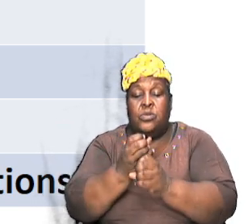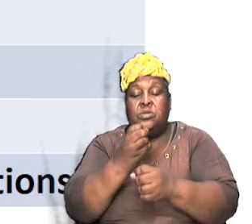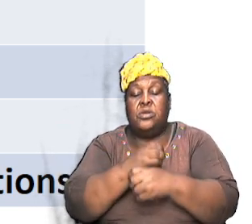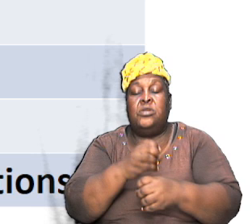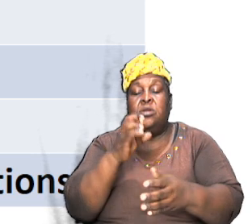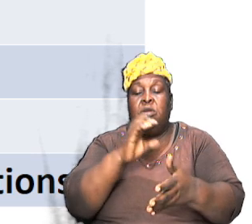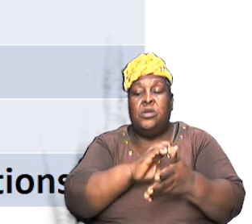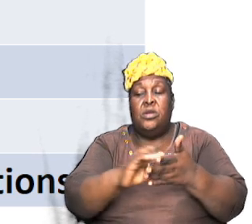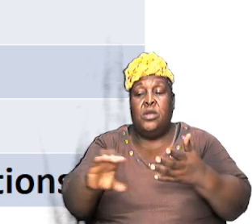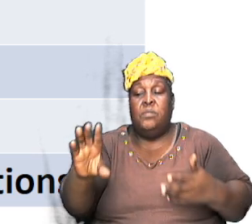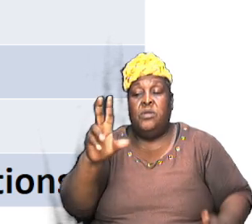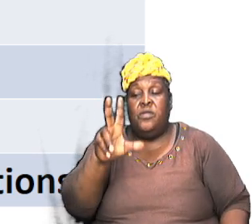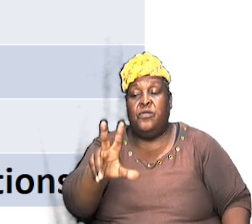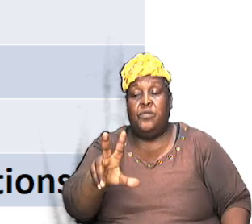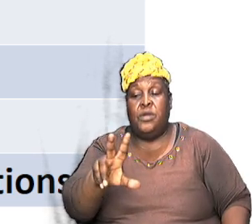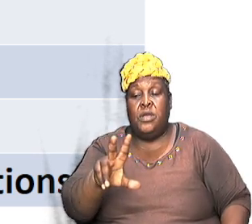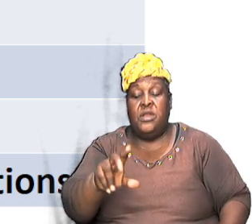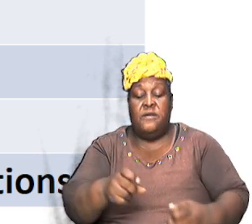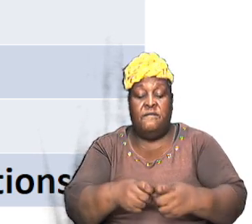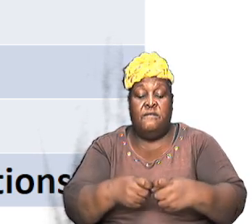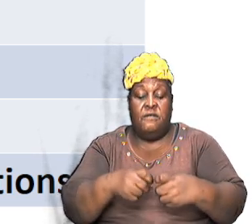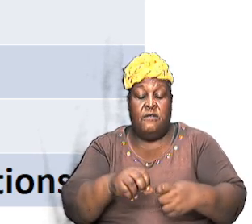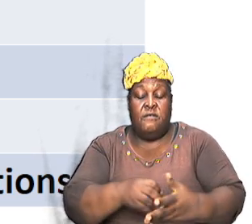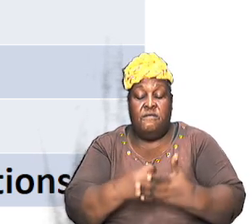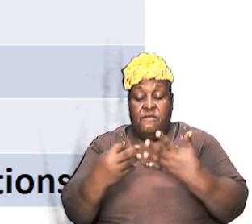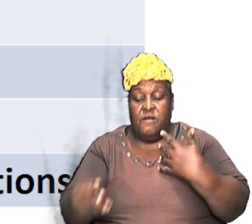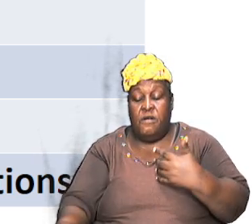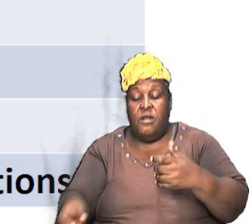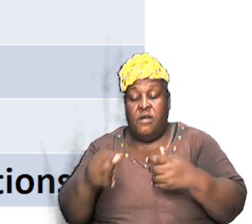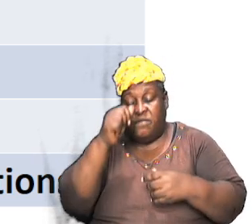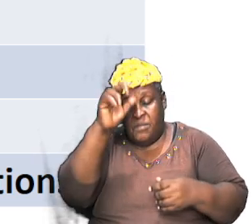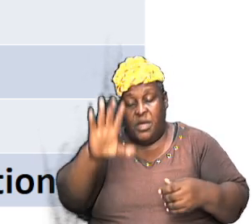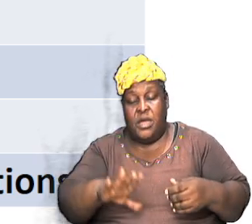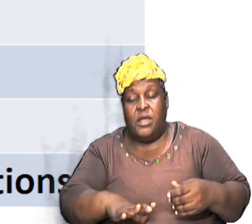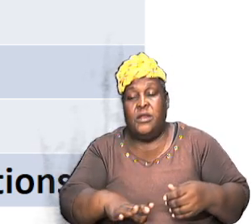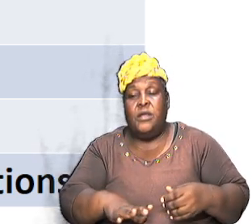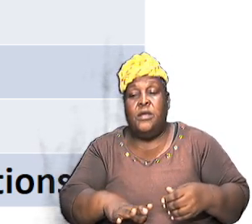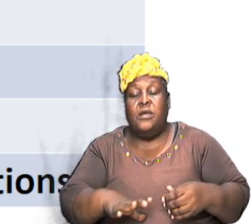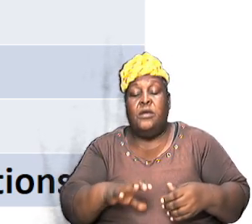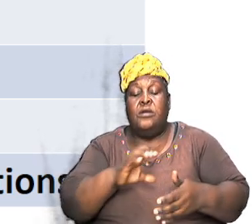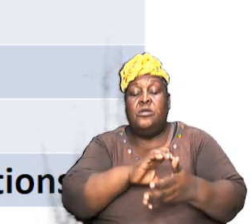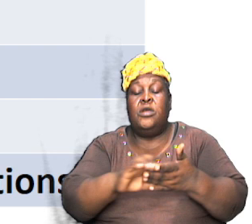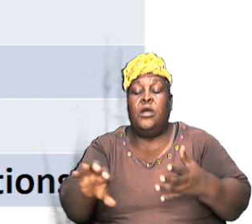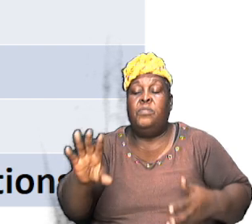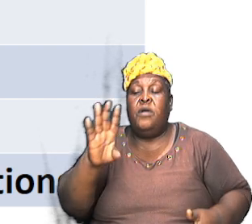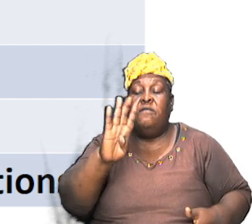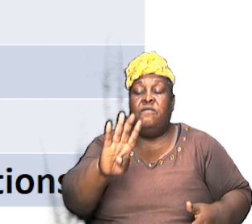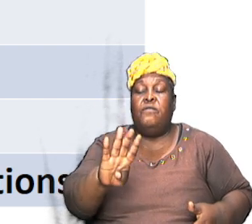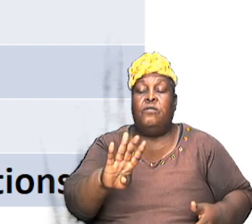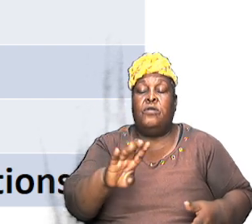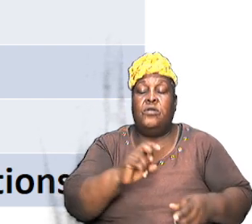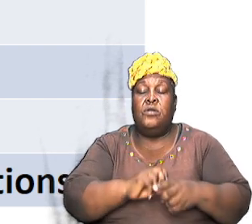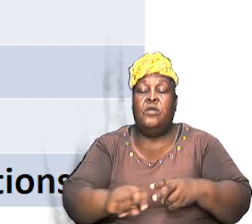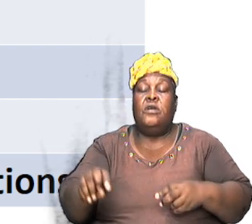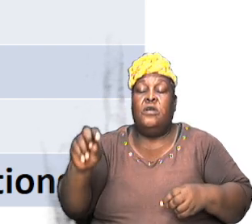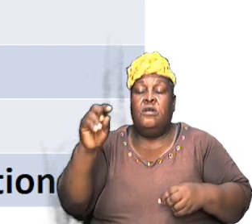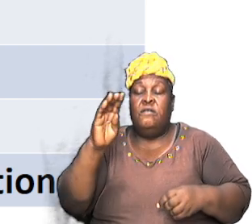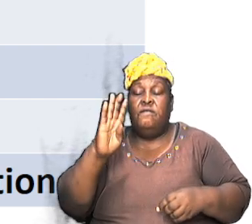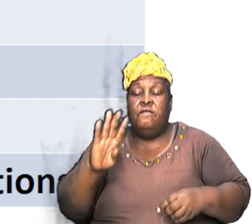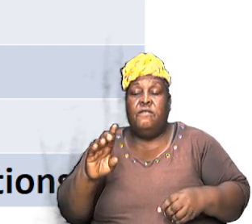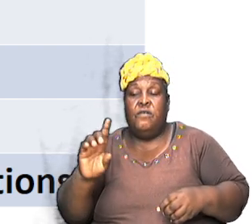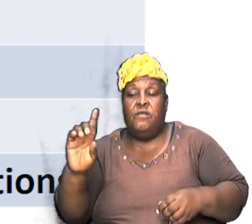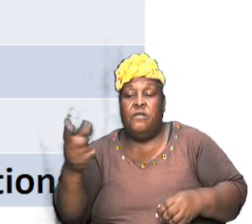talks about the fall of man chapter four it goes into the first civilization chapters